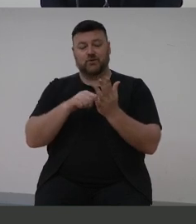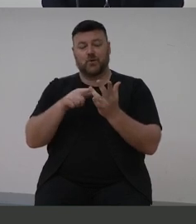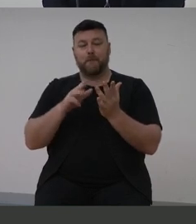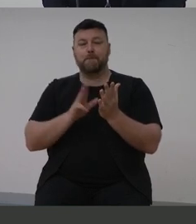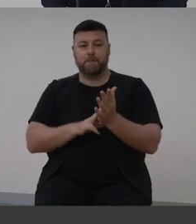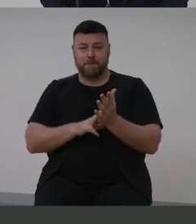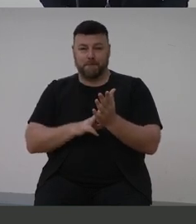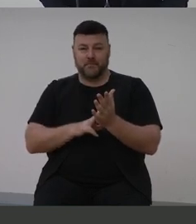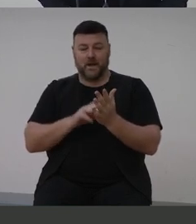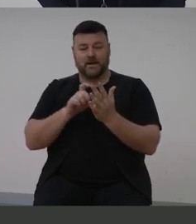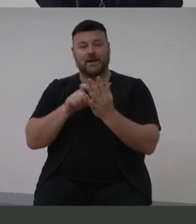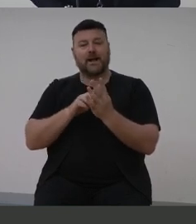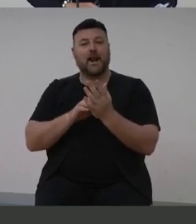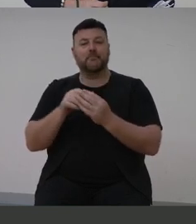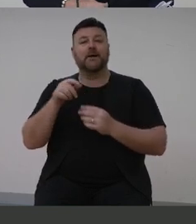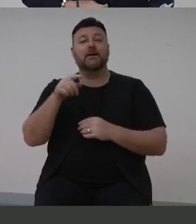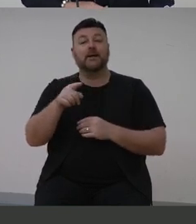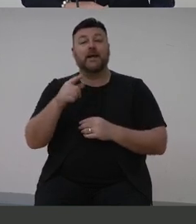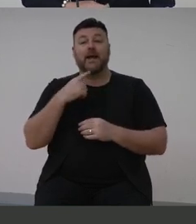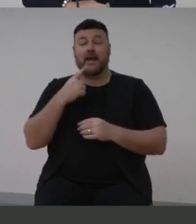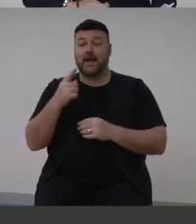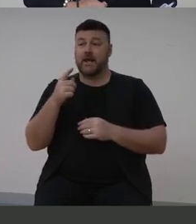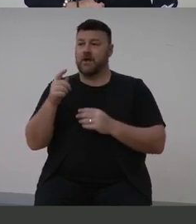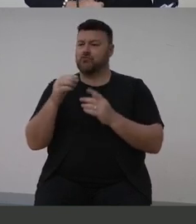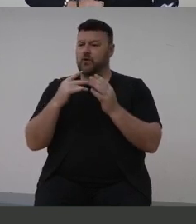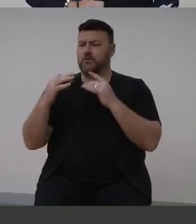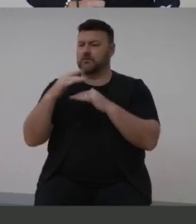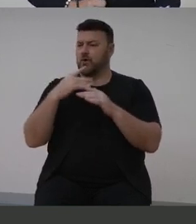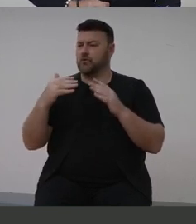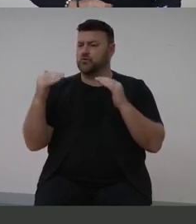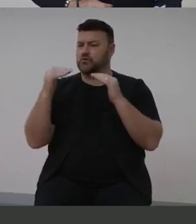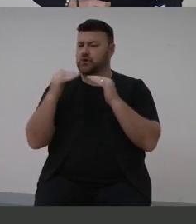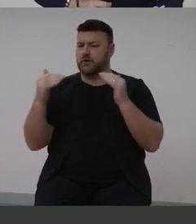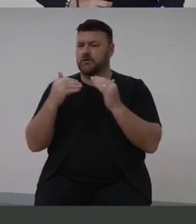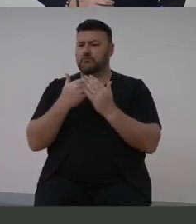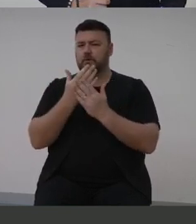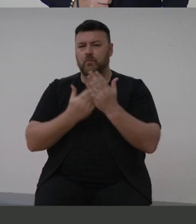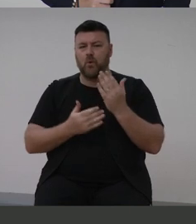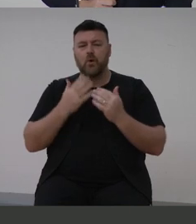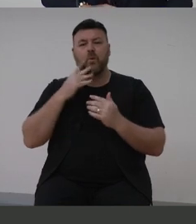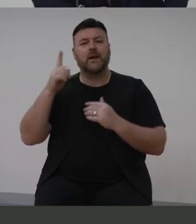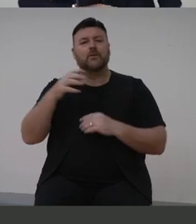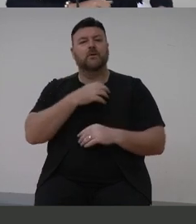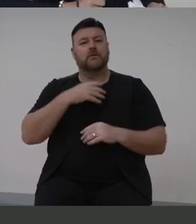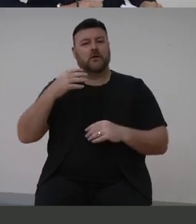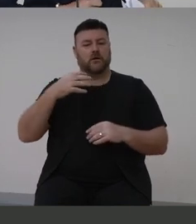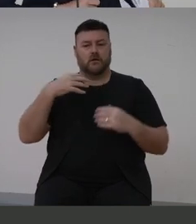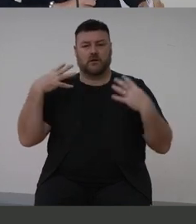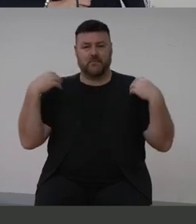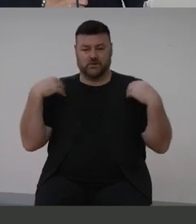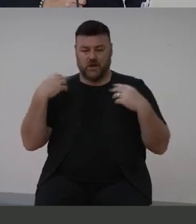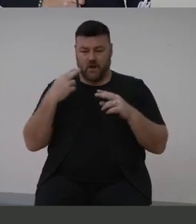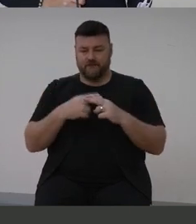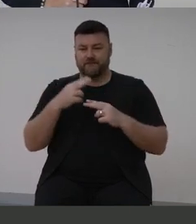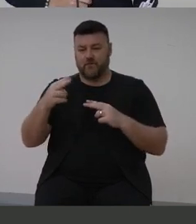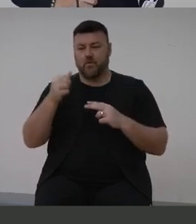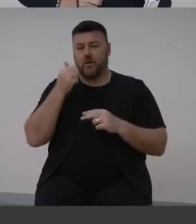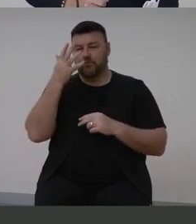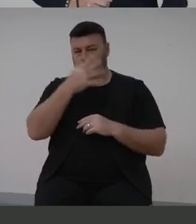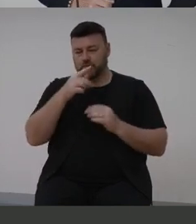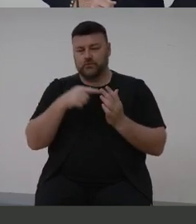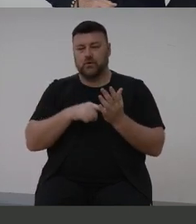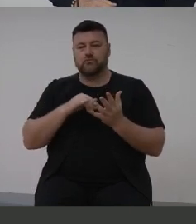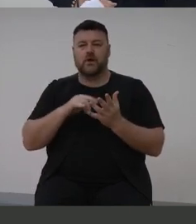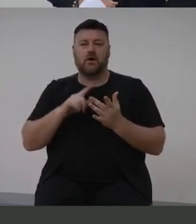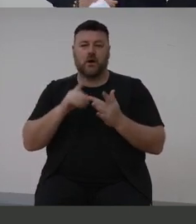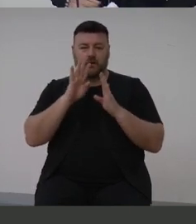social justice report, which was written when he was the Aboriginal and Torres Strait Islander social justice commissioner, was the catalyst for the closing the